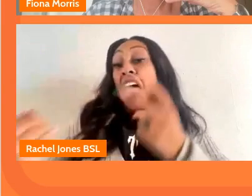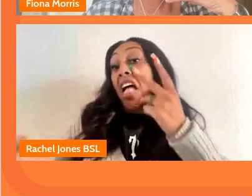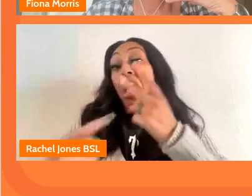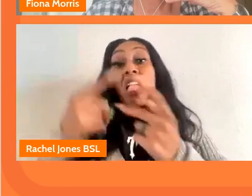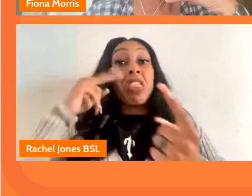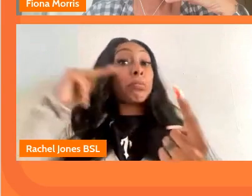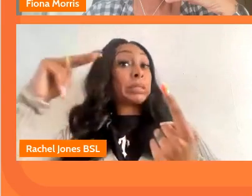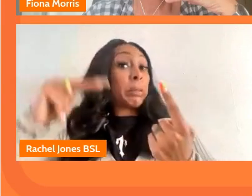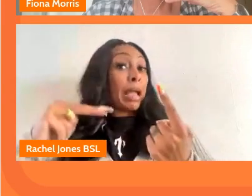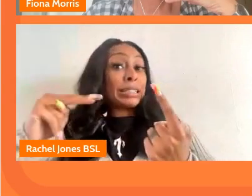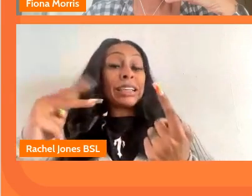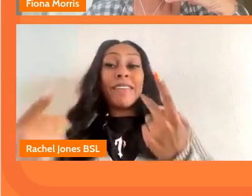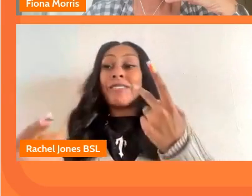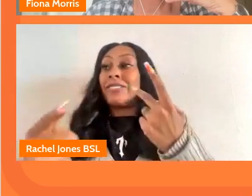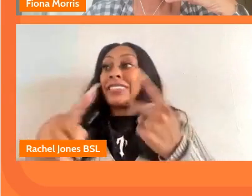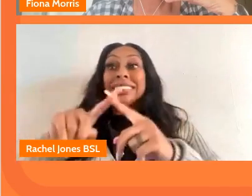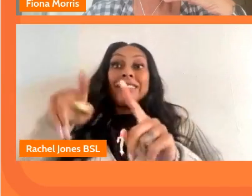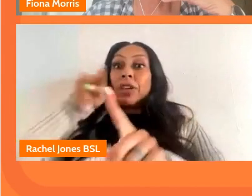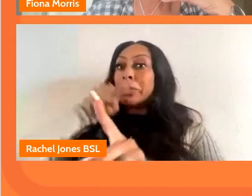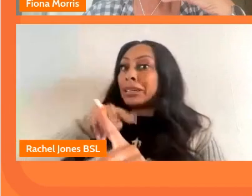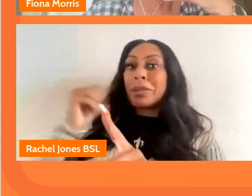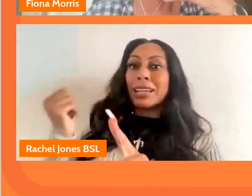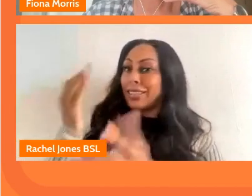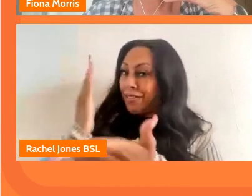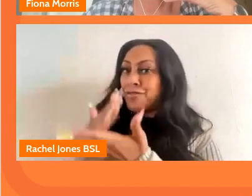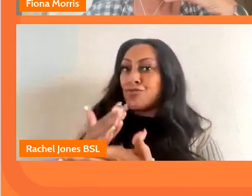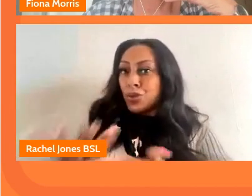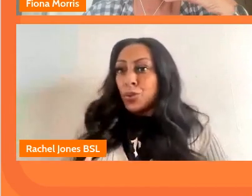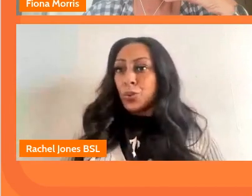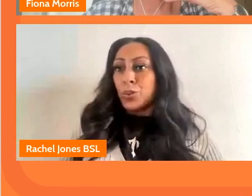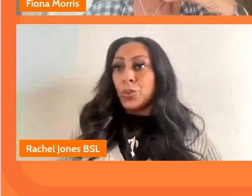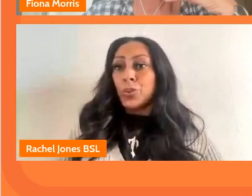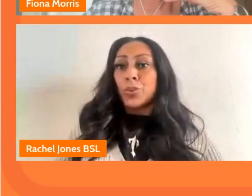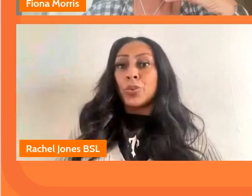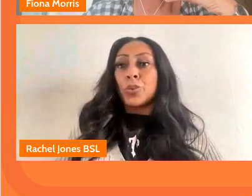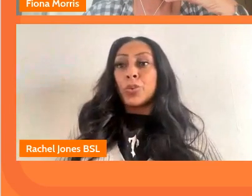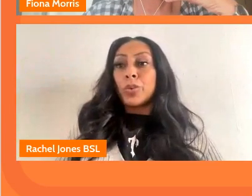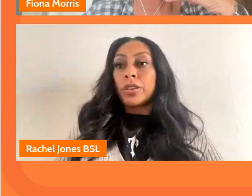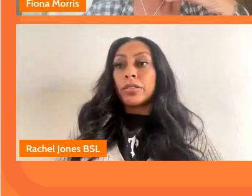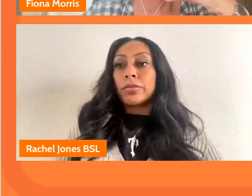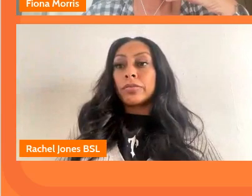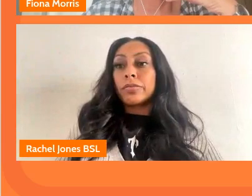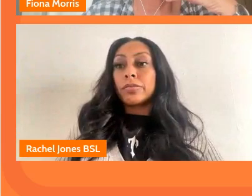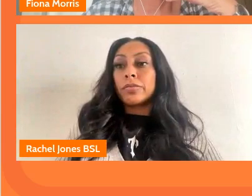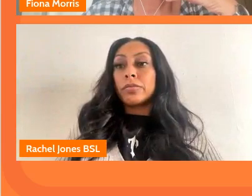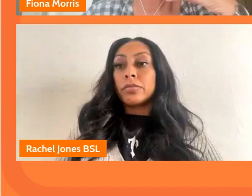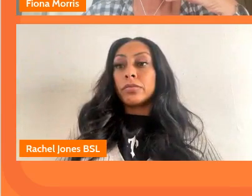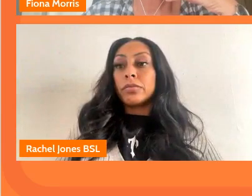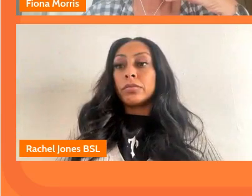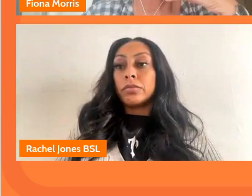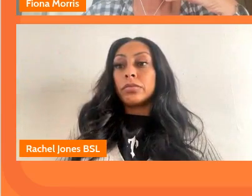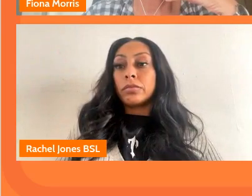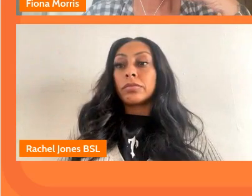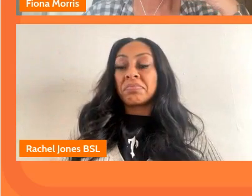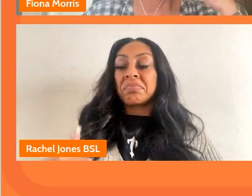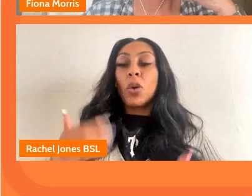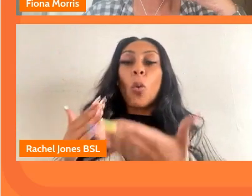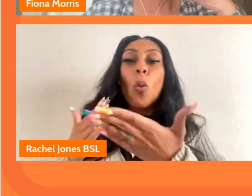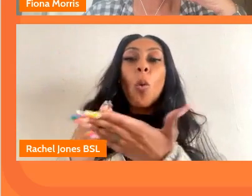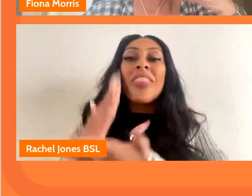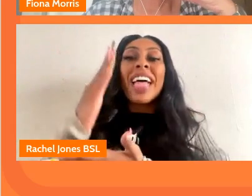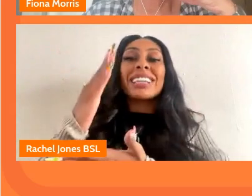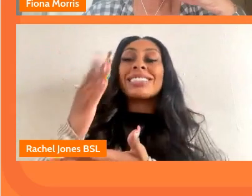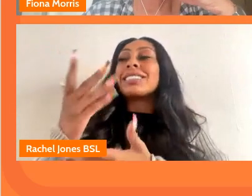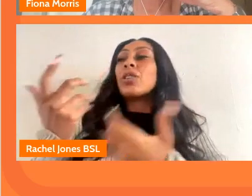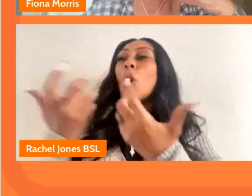different perspectives and i mean absolutely i think you know um i uh i think authenticity is something that we're always